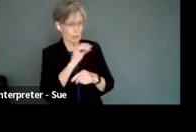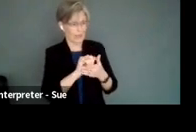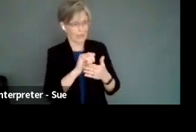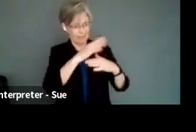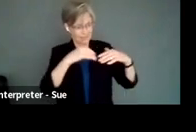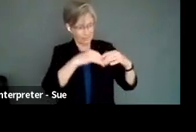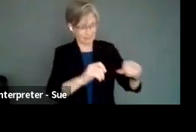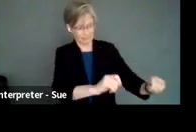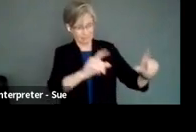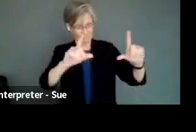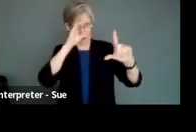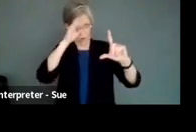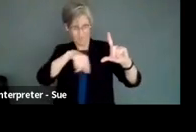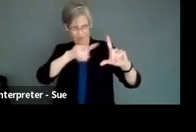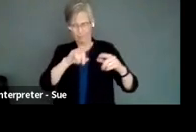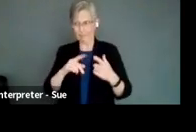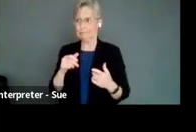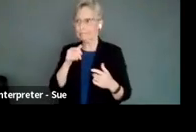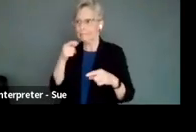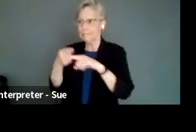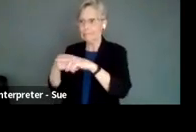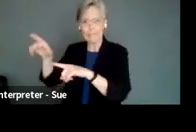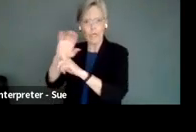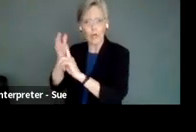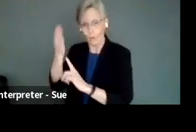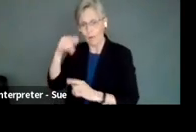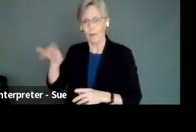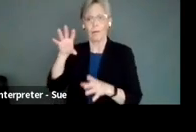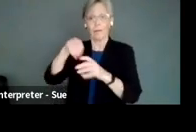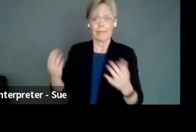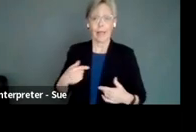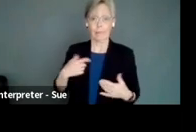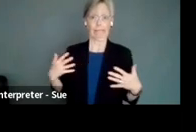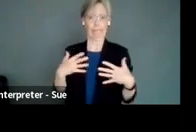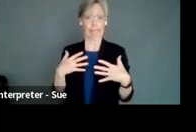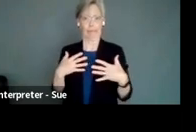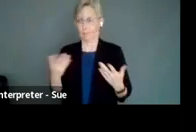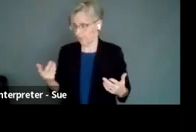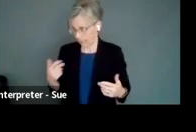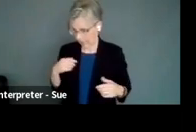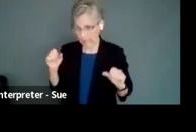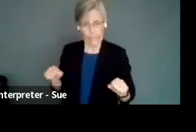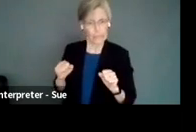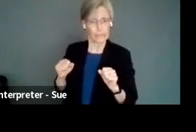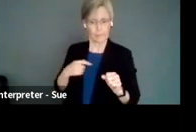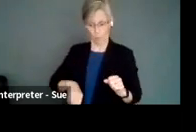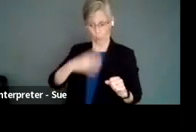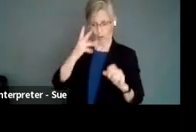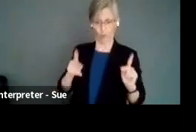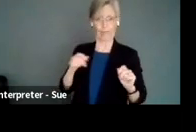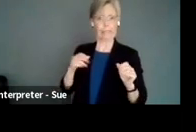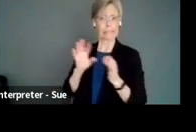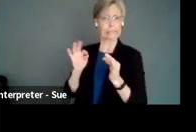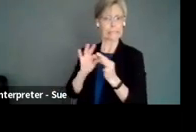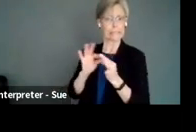appropriative? You know, and that and that's part of the reason why you're on the call today, Holly, I have that fear to him. Is it okay for me to as a white person to be speaking